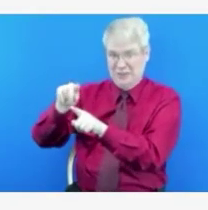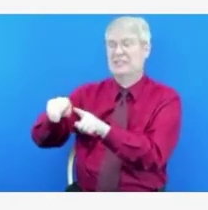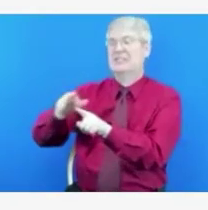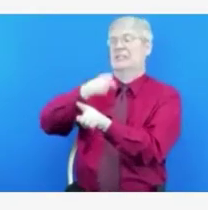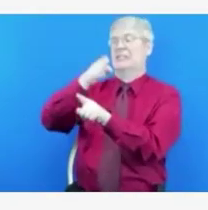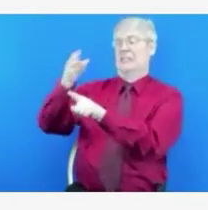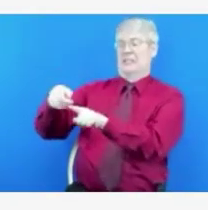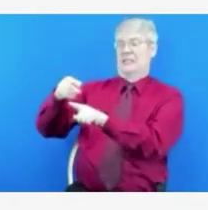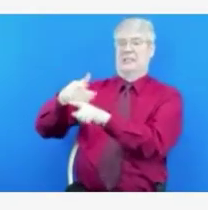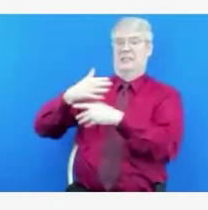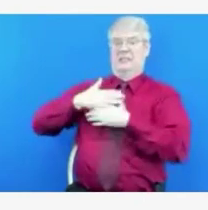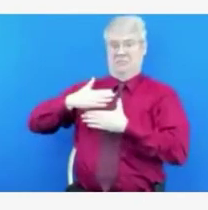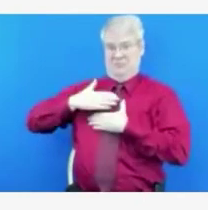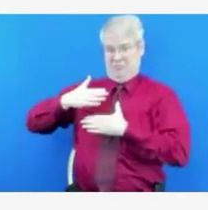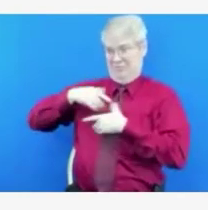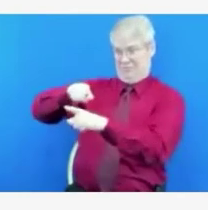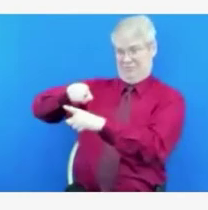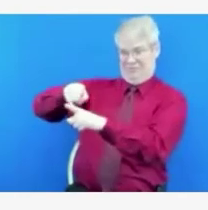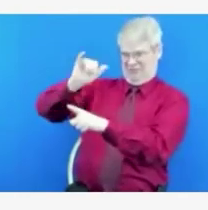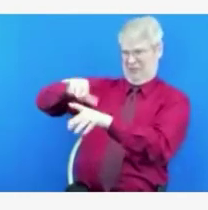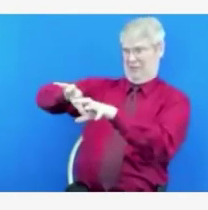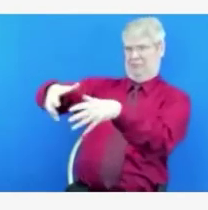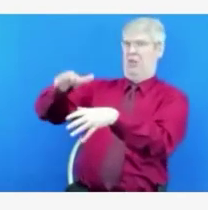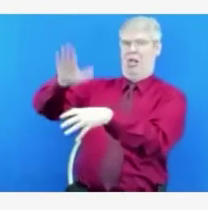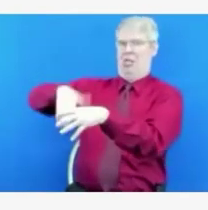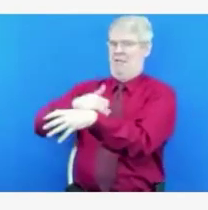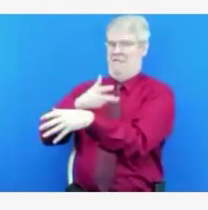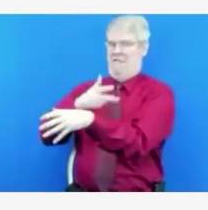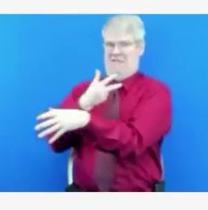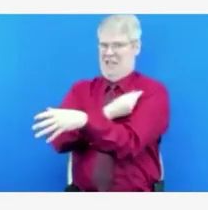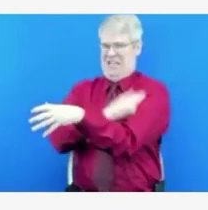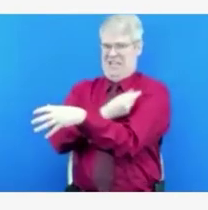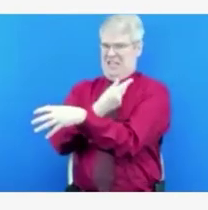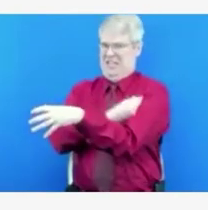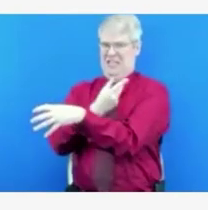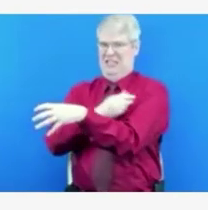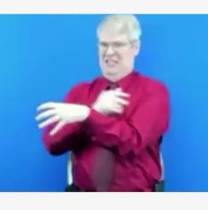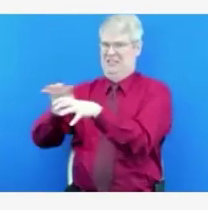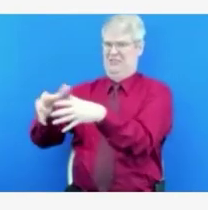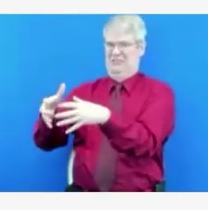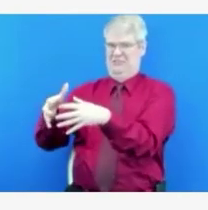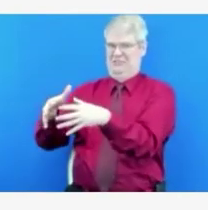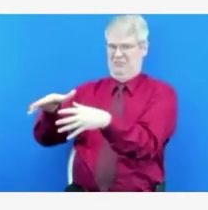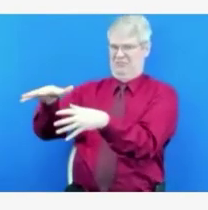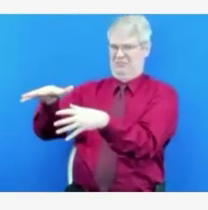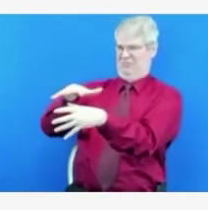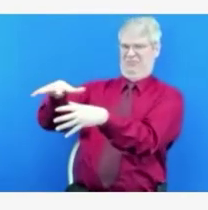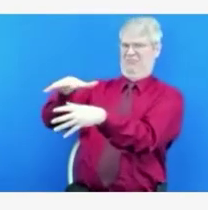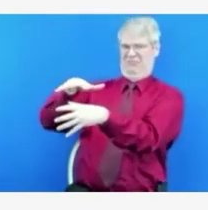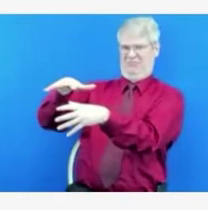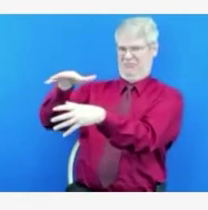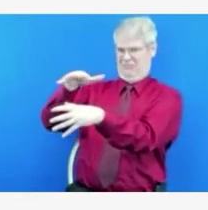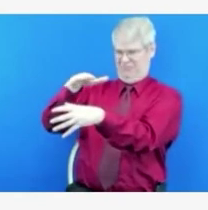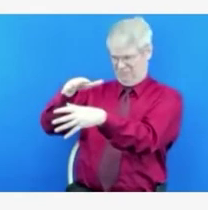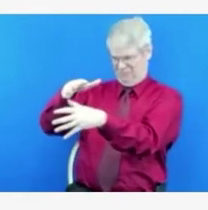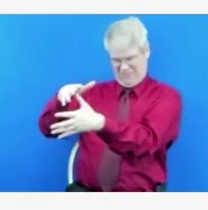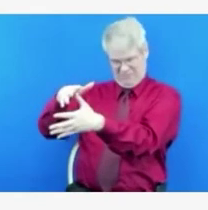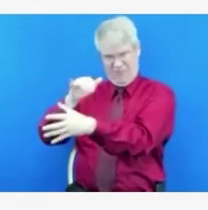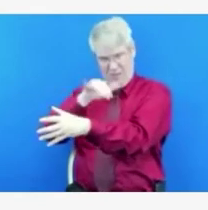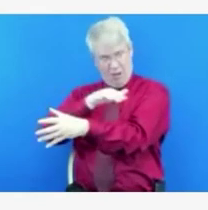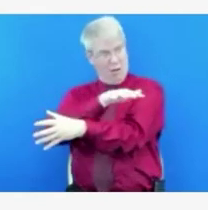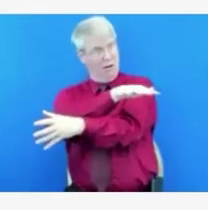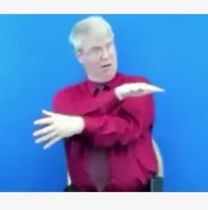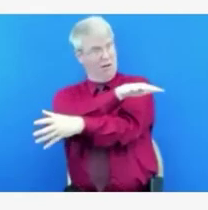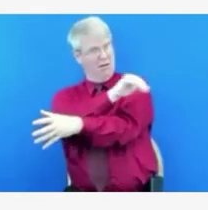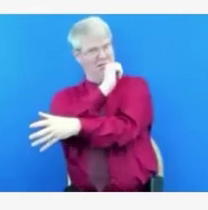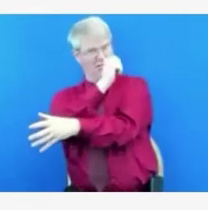As you can see from these numbers, the vaccine is effective and remains effective in particular against the Delta variant. For those that